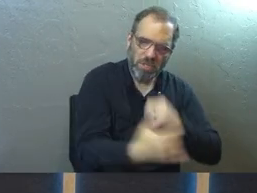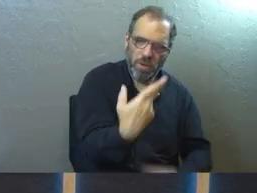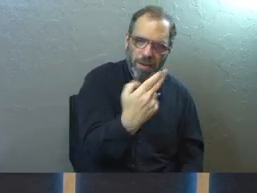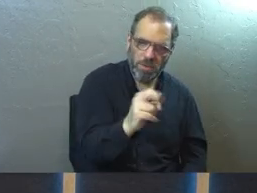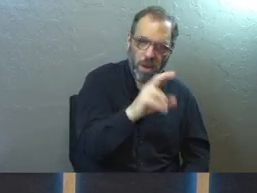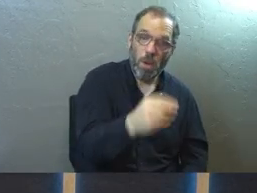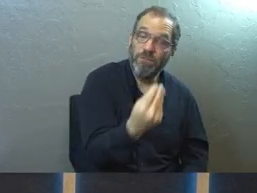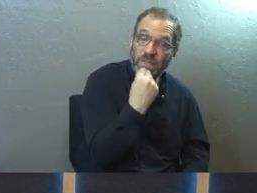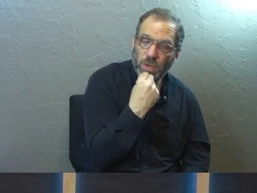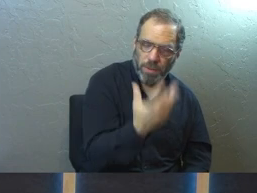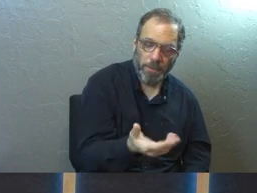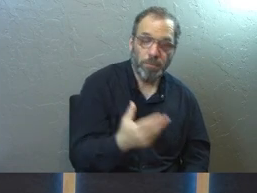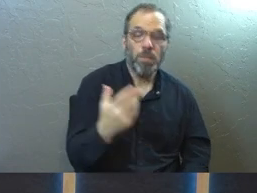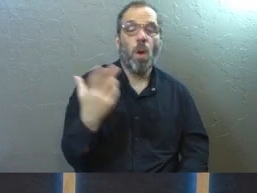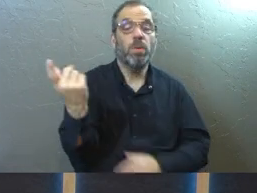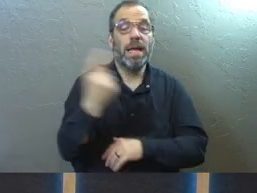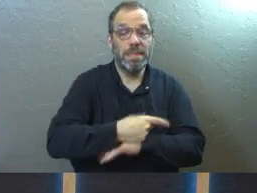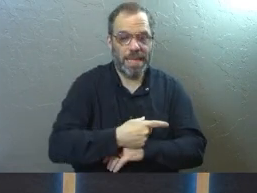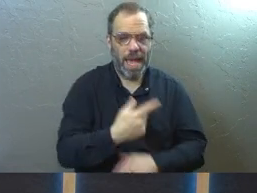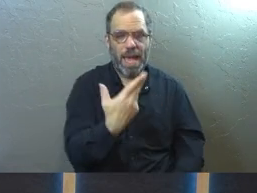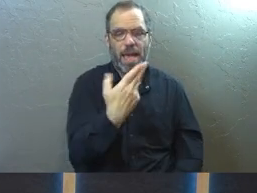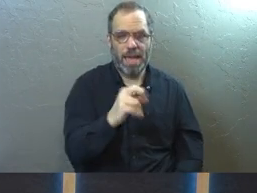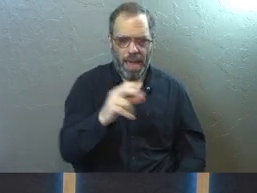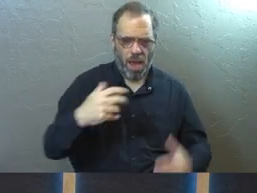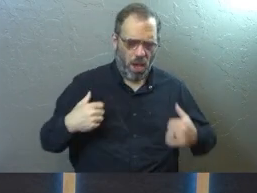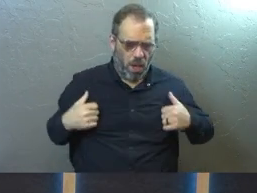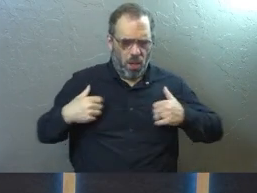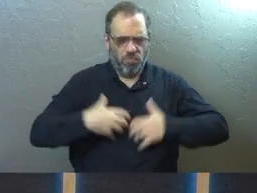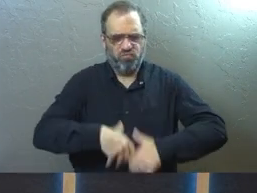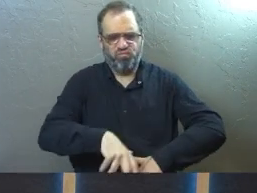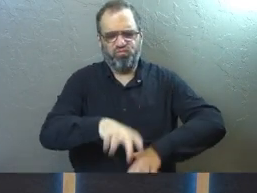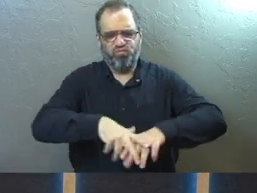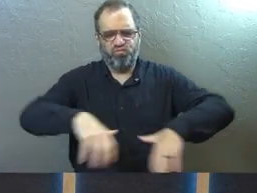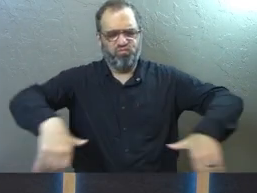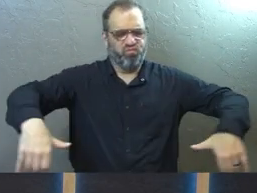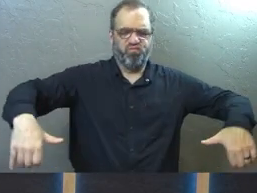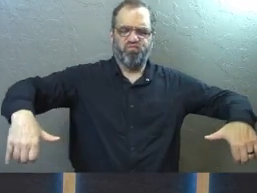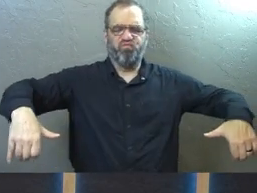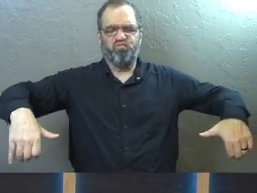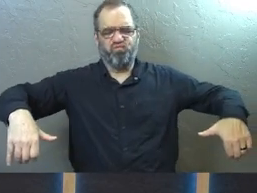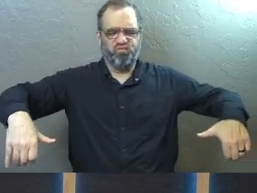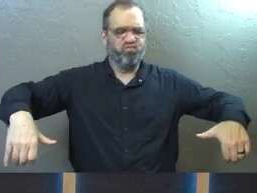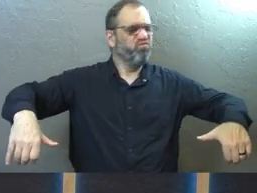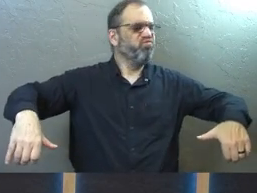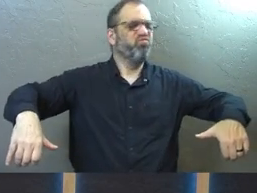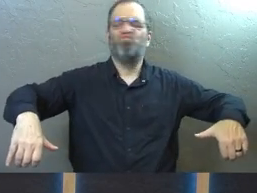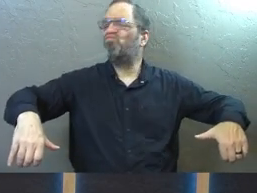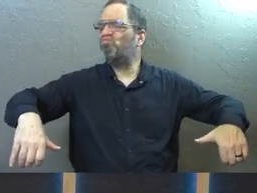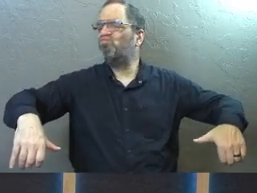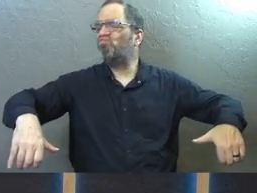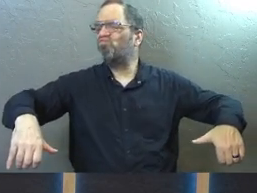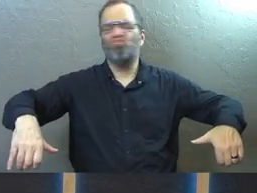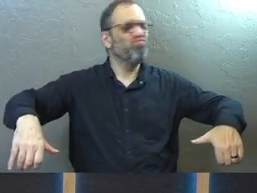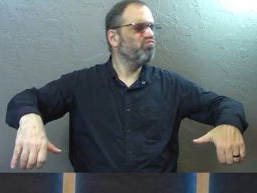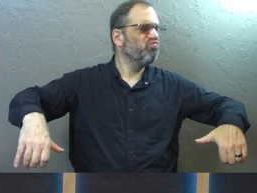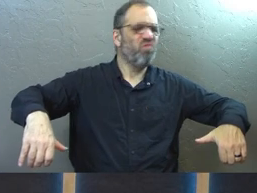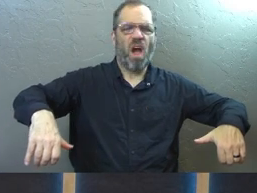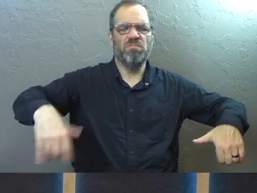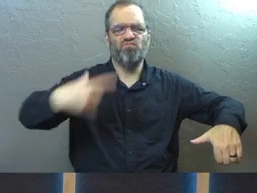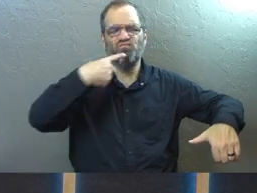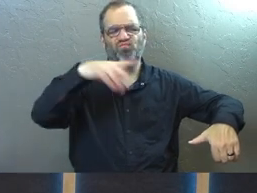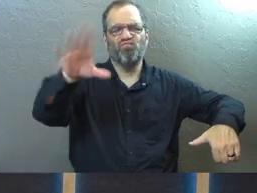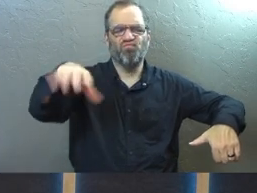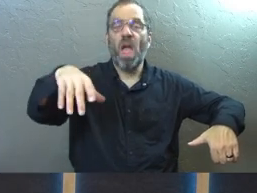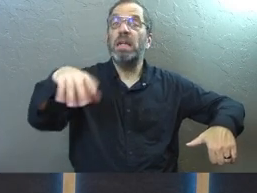food. When the day arrived, Herod put on his royal robes. He sat on his throne. He's in his throne room, and he made a speech to